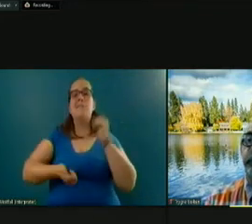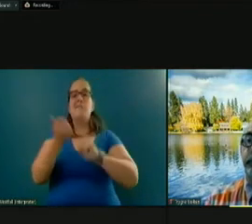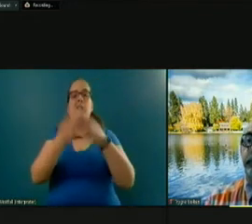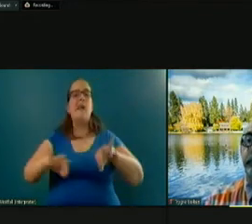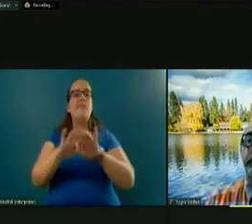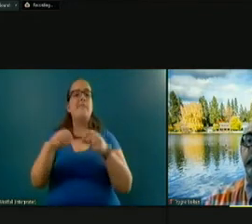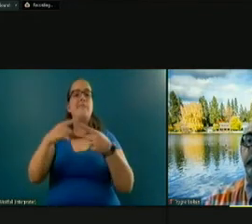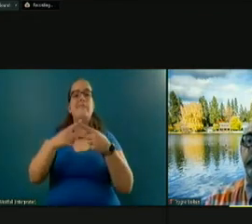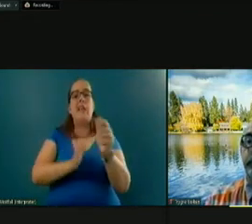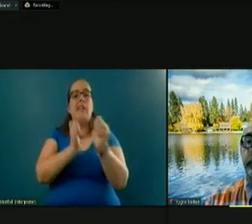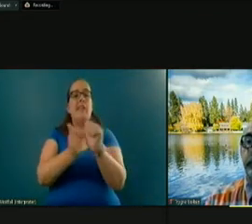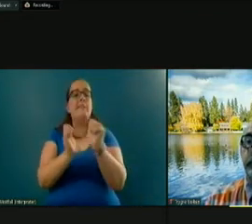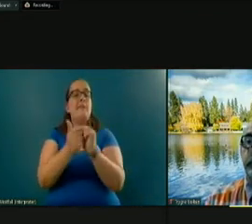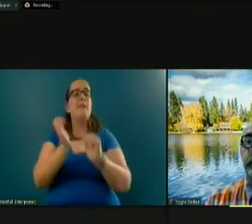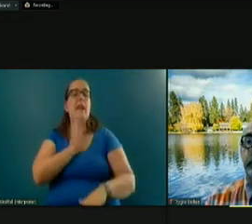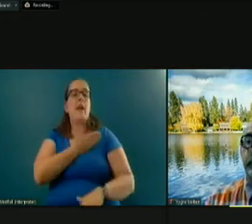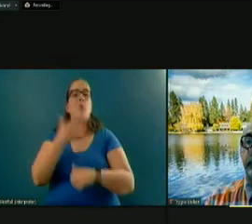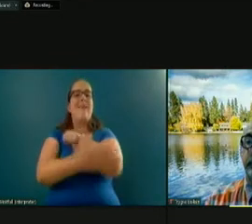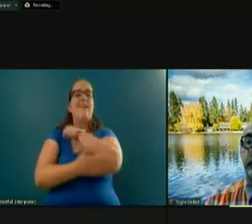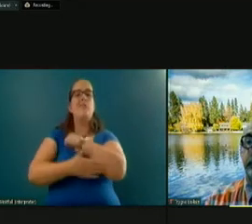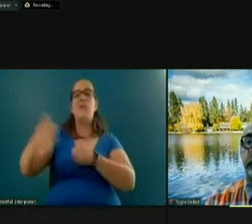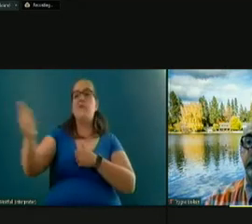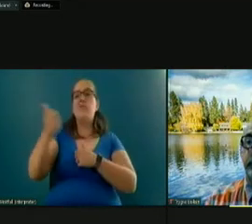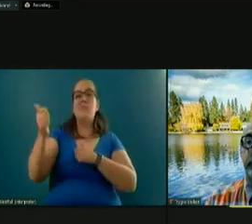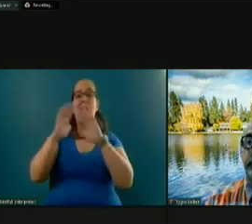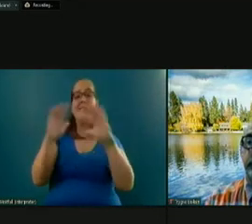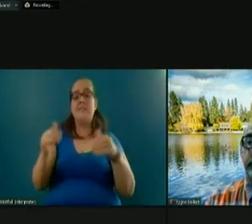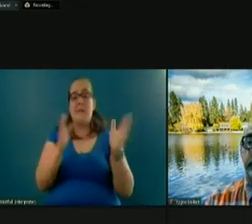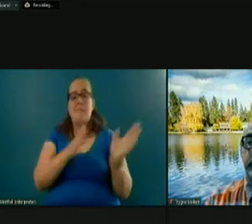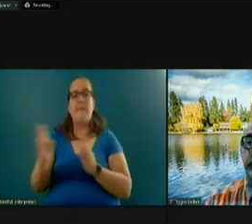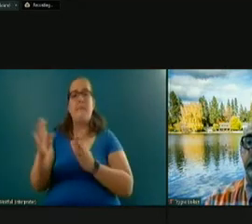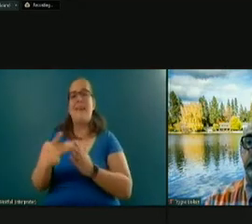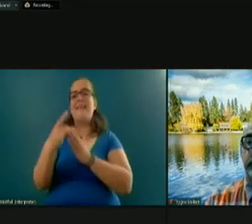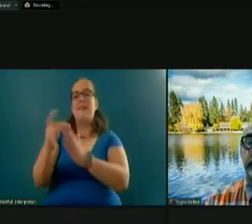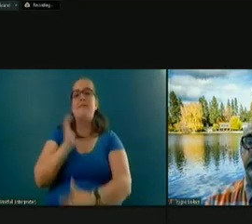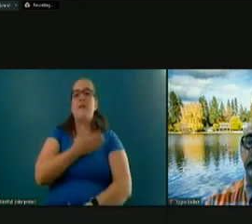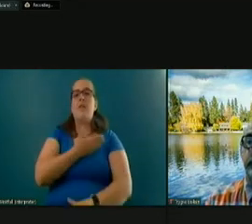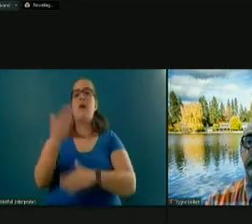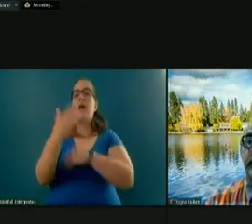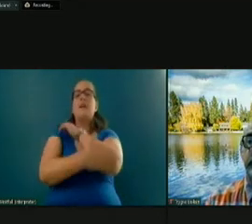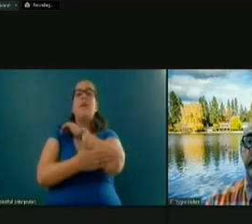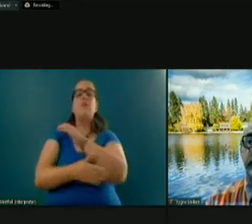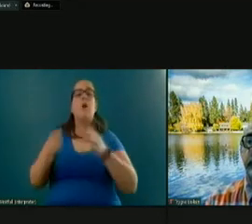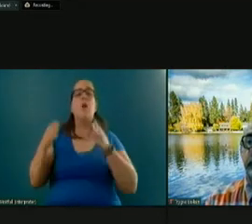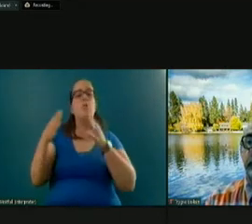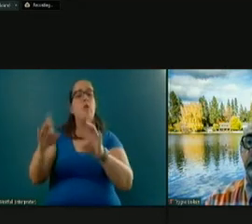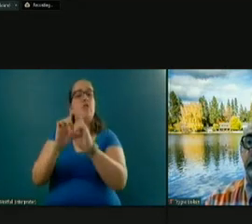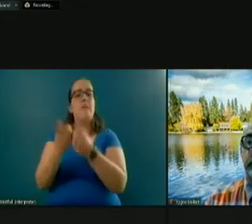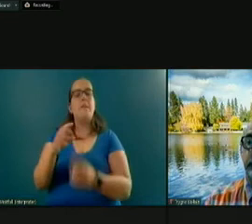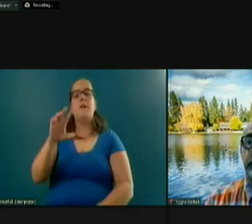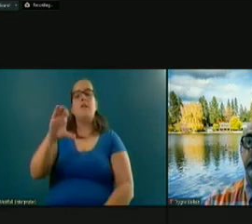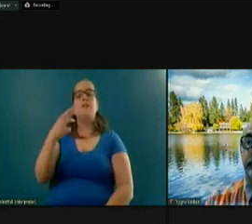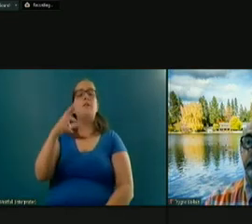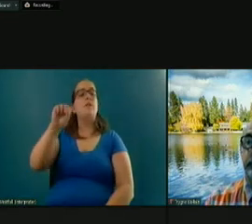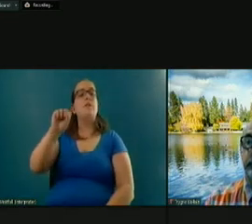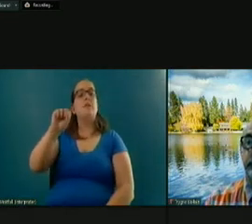the updating of our county's transportation system plan, led by our county's road department, Chris Doty and his team, consultant team,